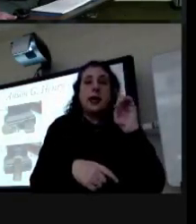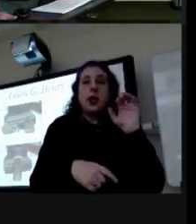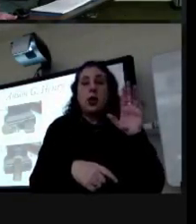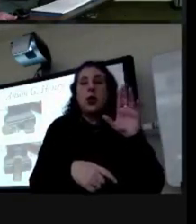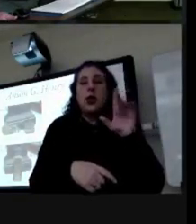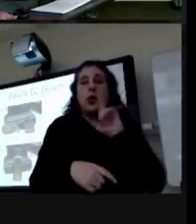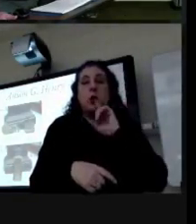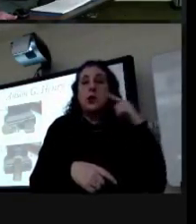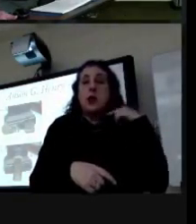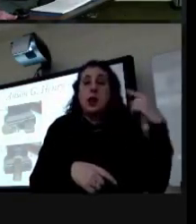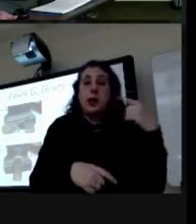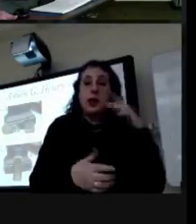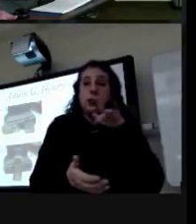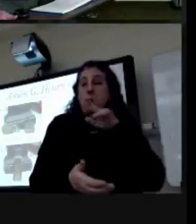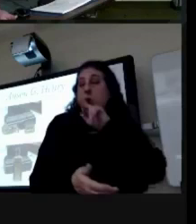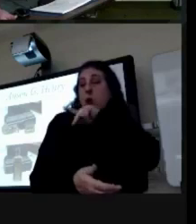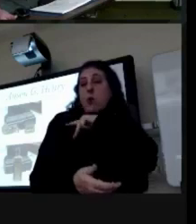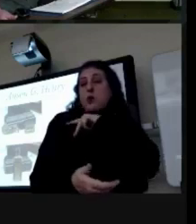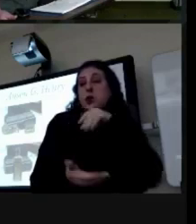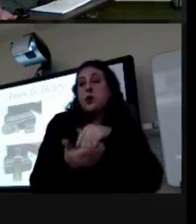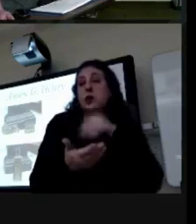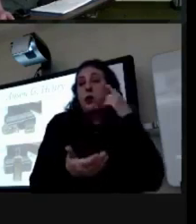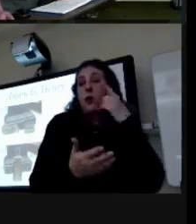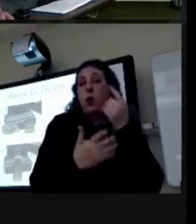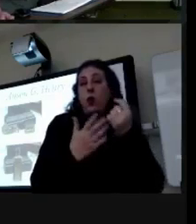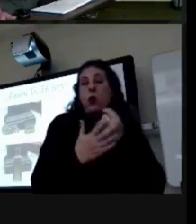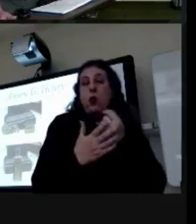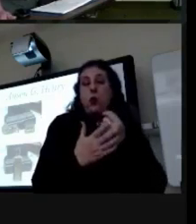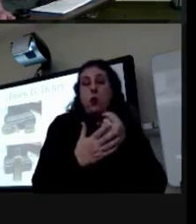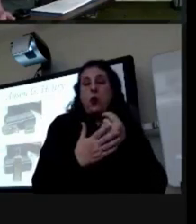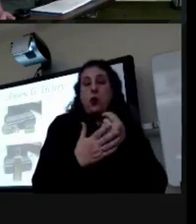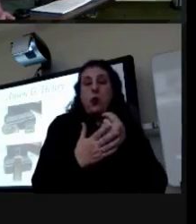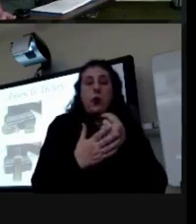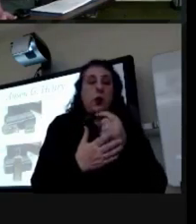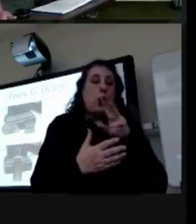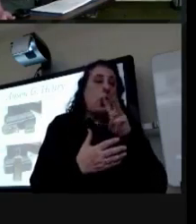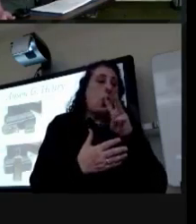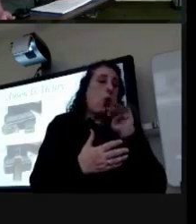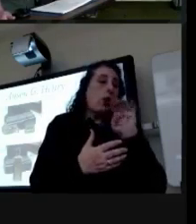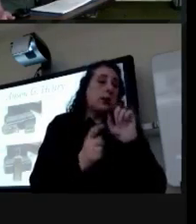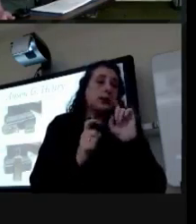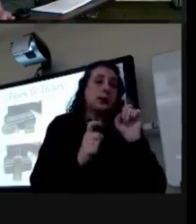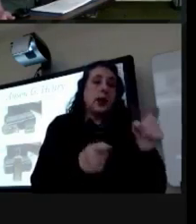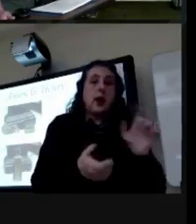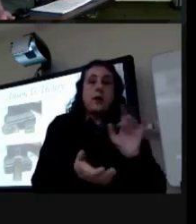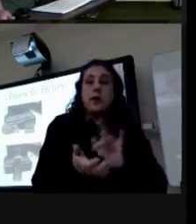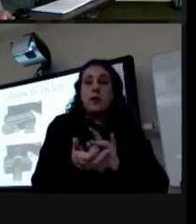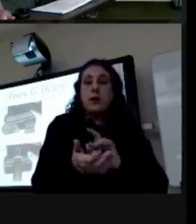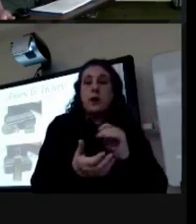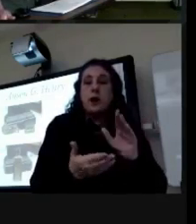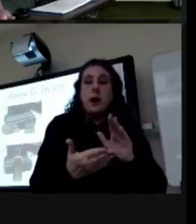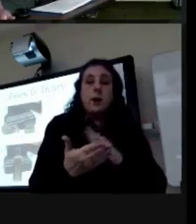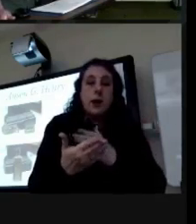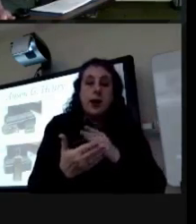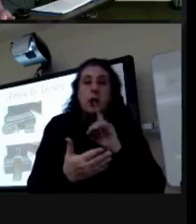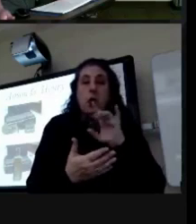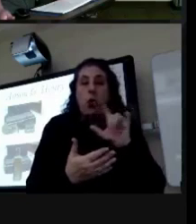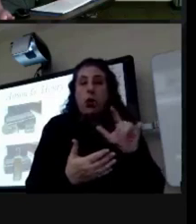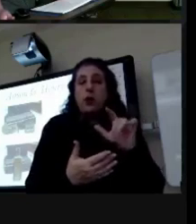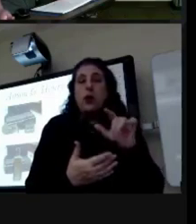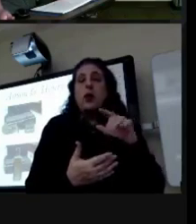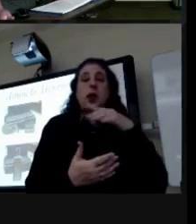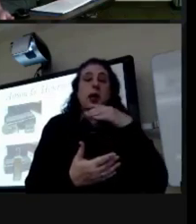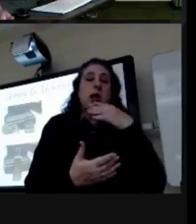so back at the store wallace dispensed not only drugs but paints oils dyes